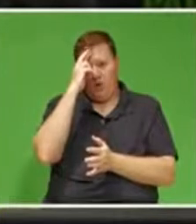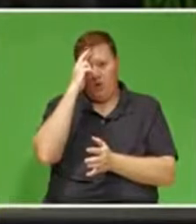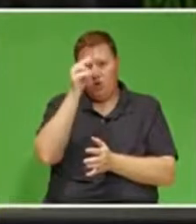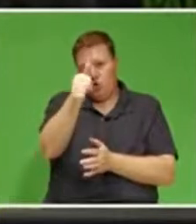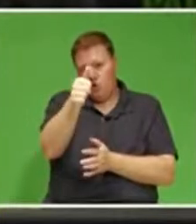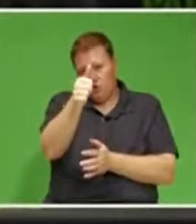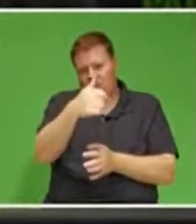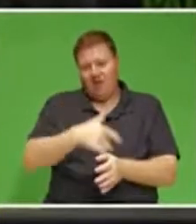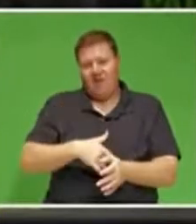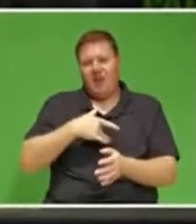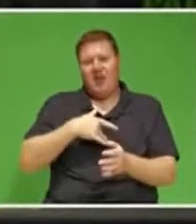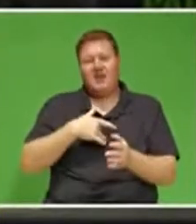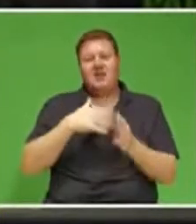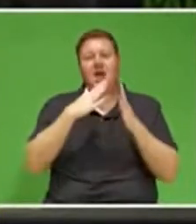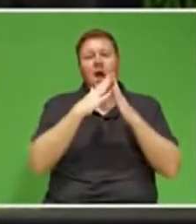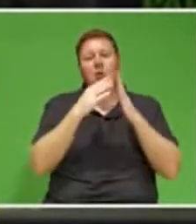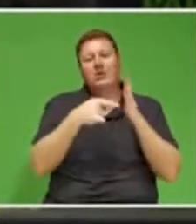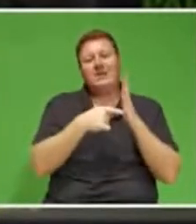live in a glass house.